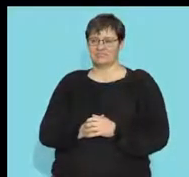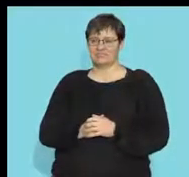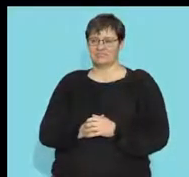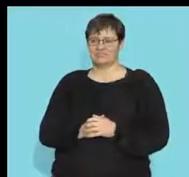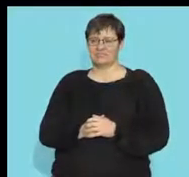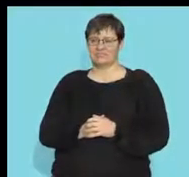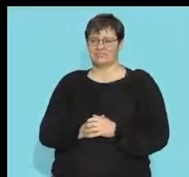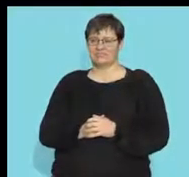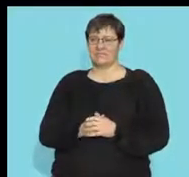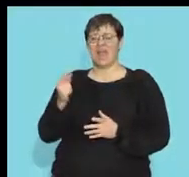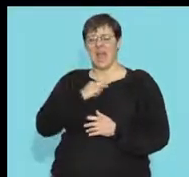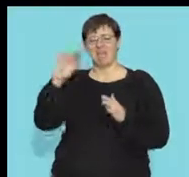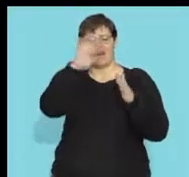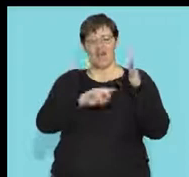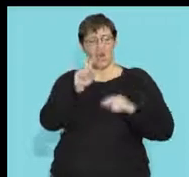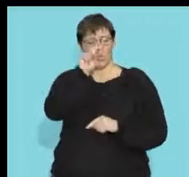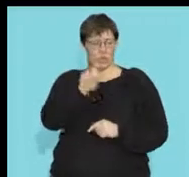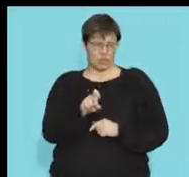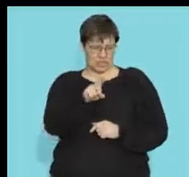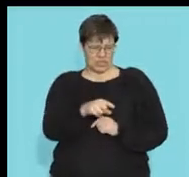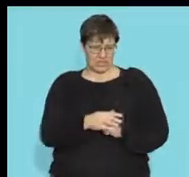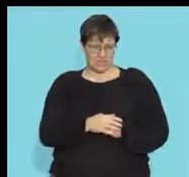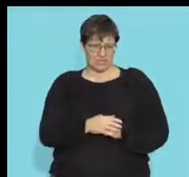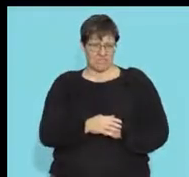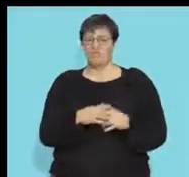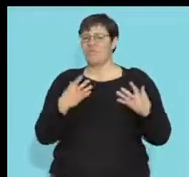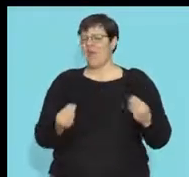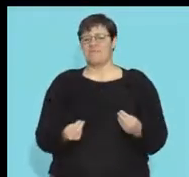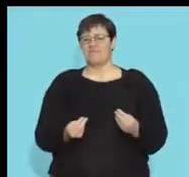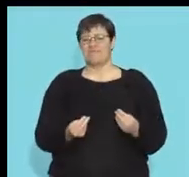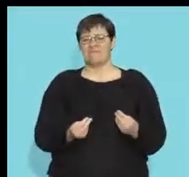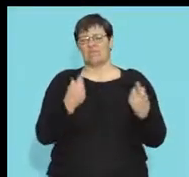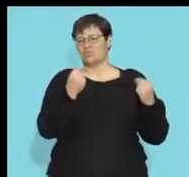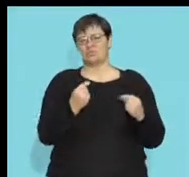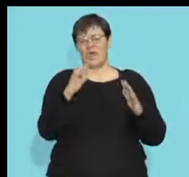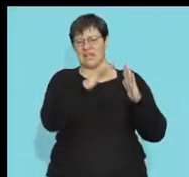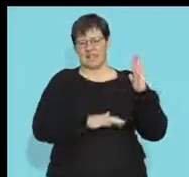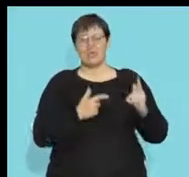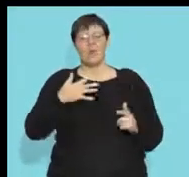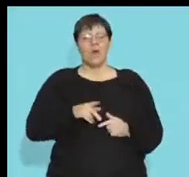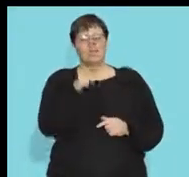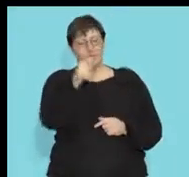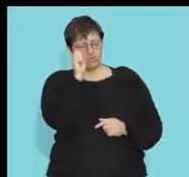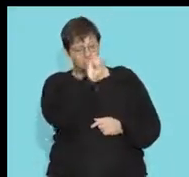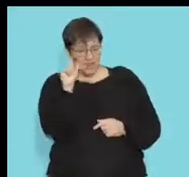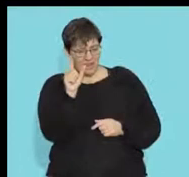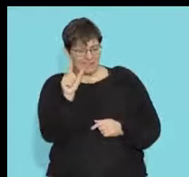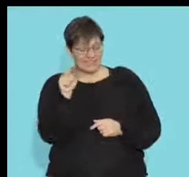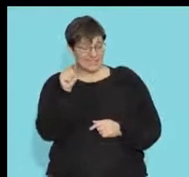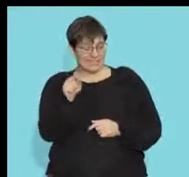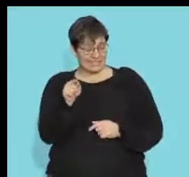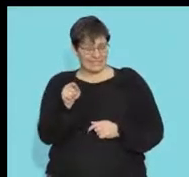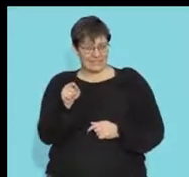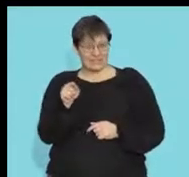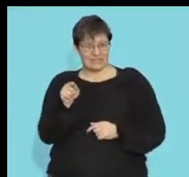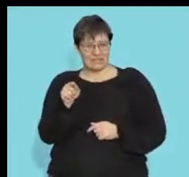i have an essay type question on the board here but we don't i know you don't do essays but i just want you to realize that